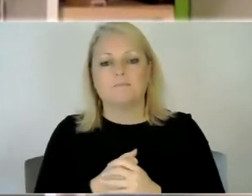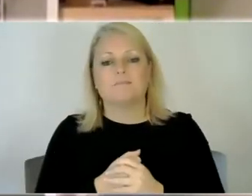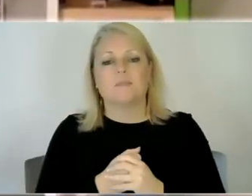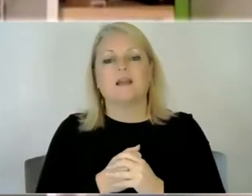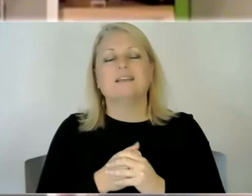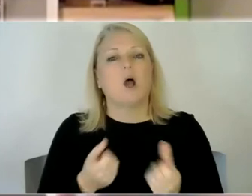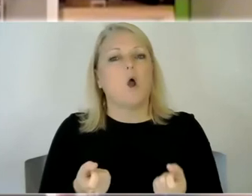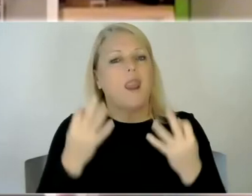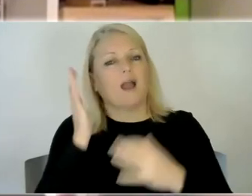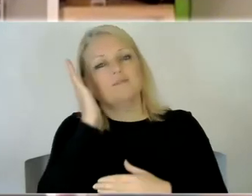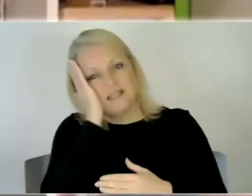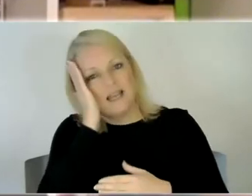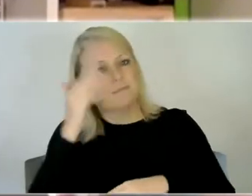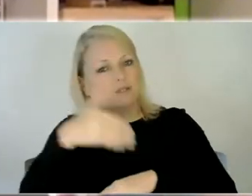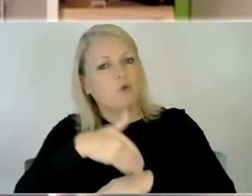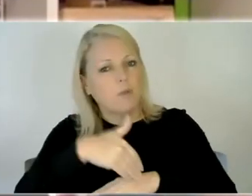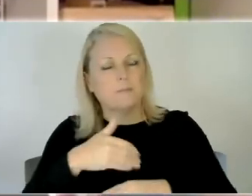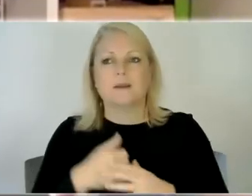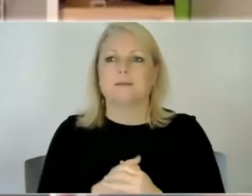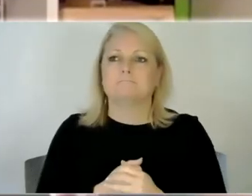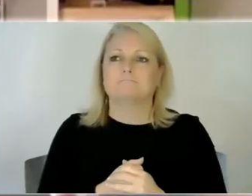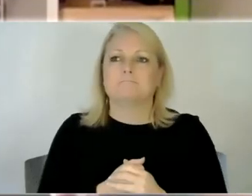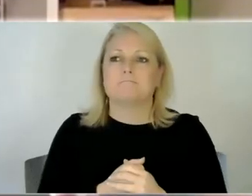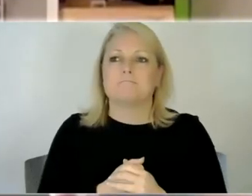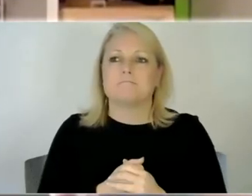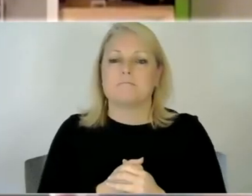of sleep is a big one and lastly i was gonna say uh